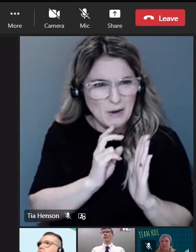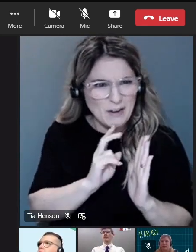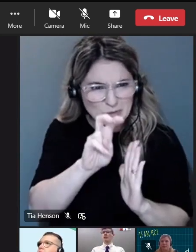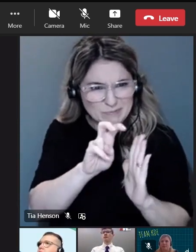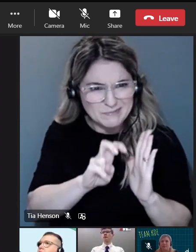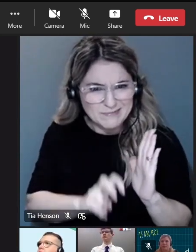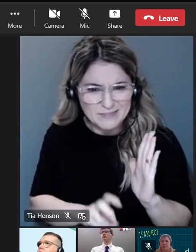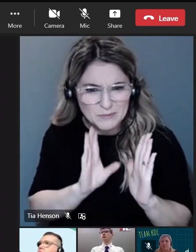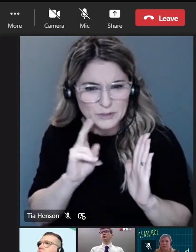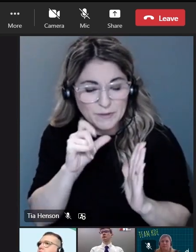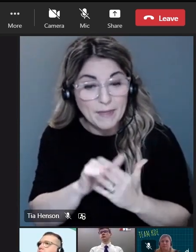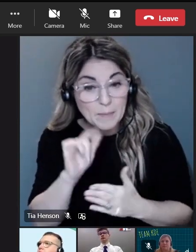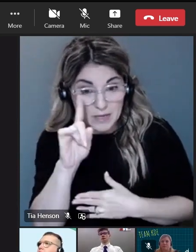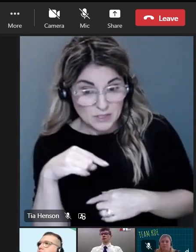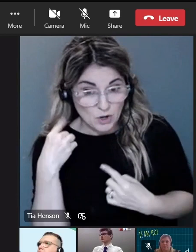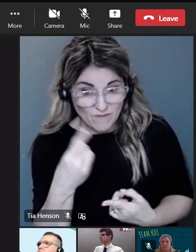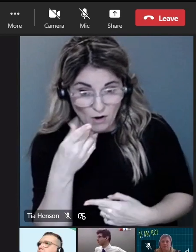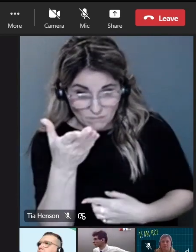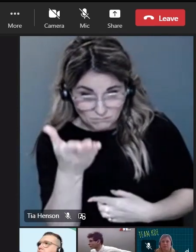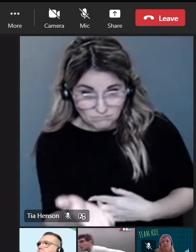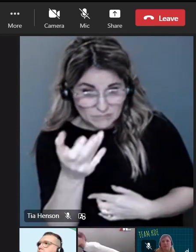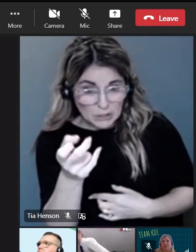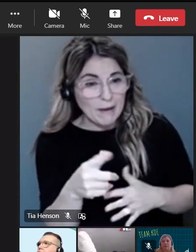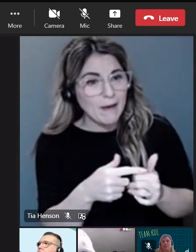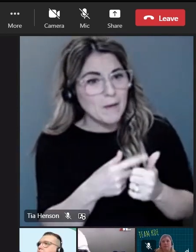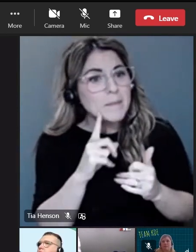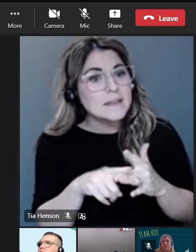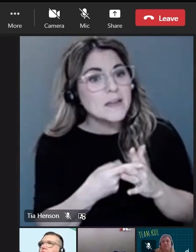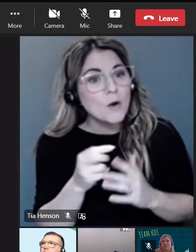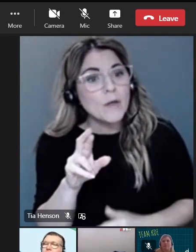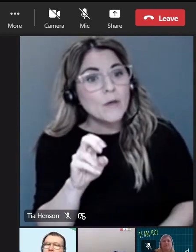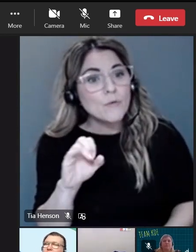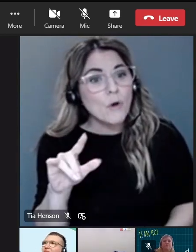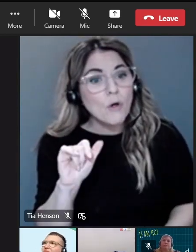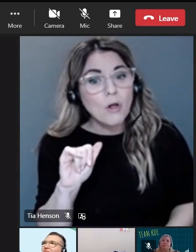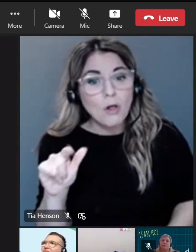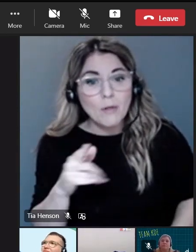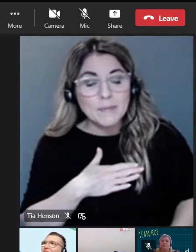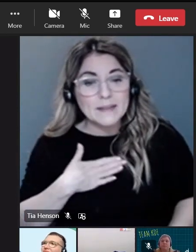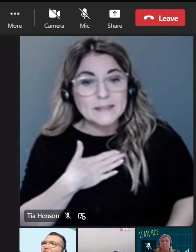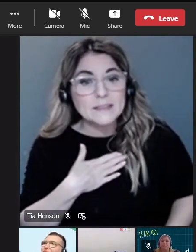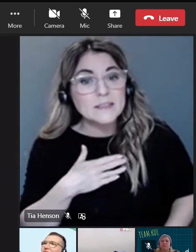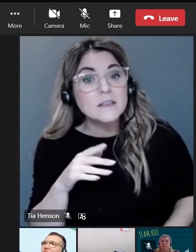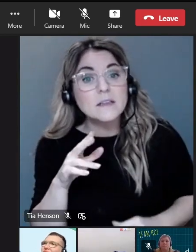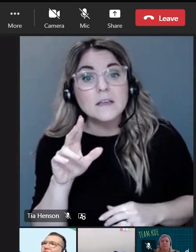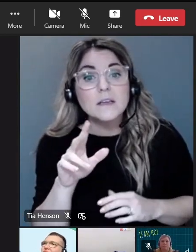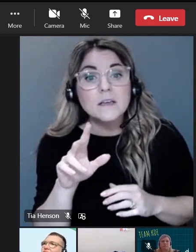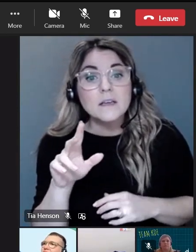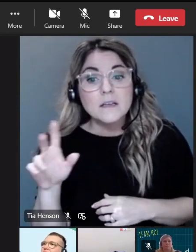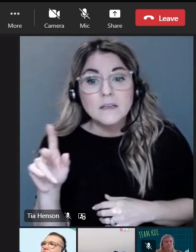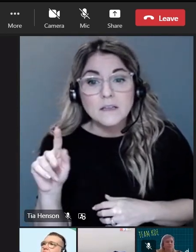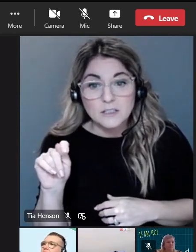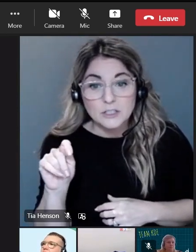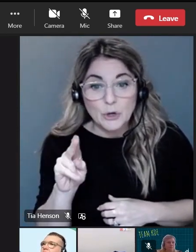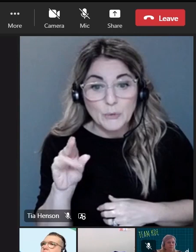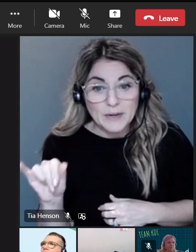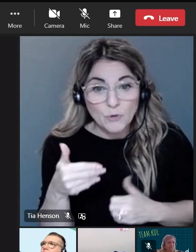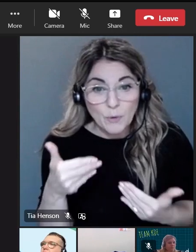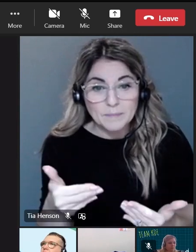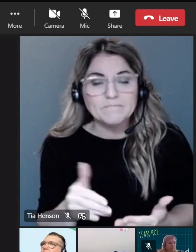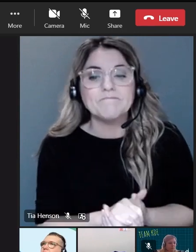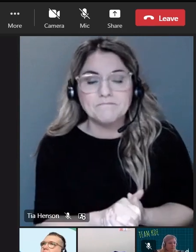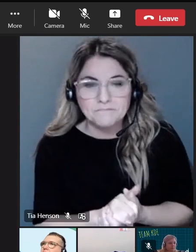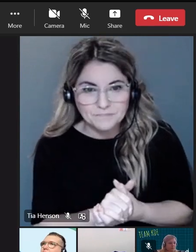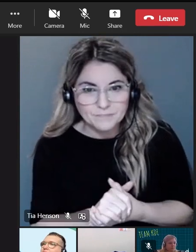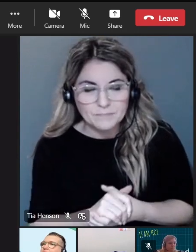but that's what it looks like so far. So maybe we could start with our roll call. Tony, you want to run us through that? Yeah, I will run us through it,